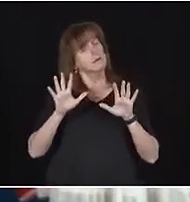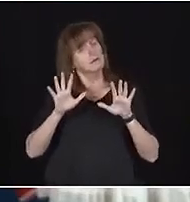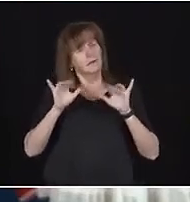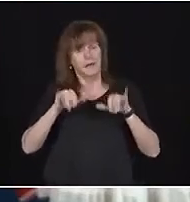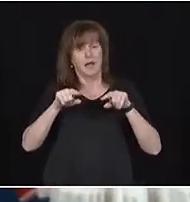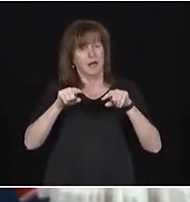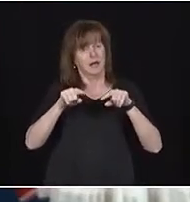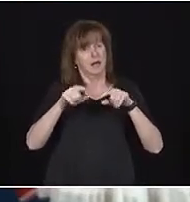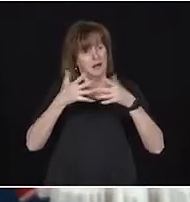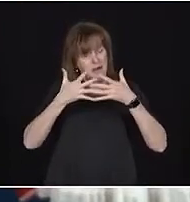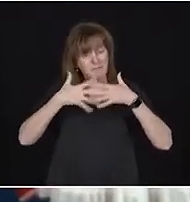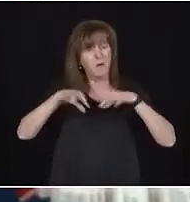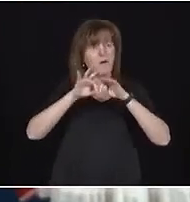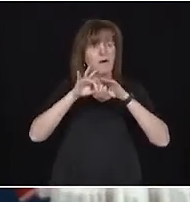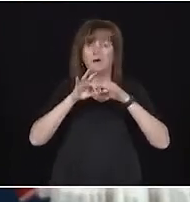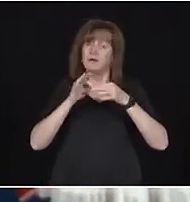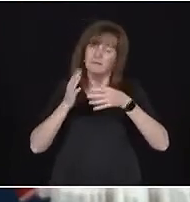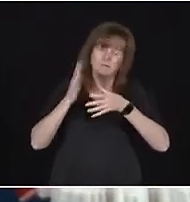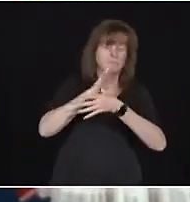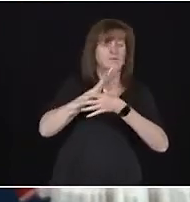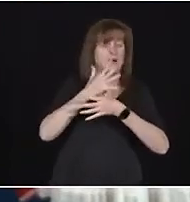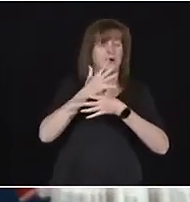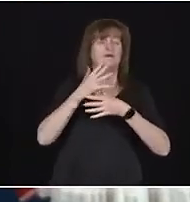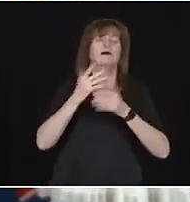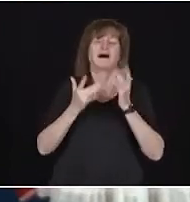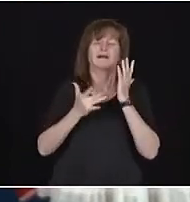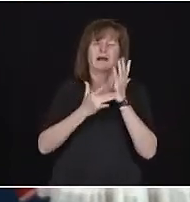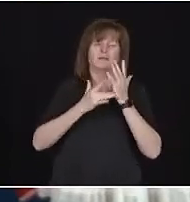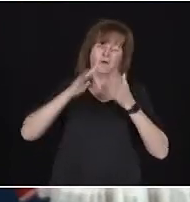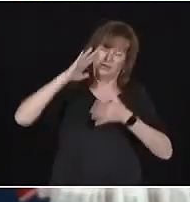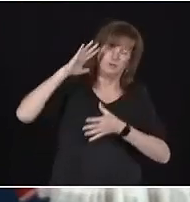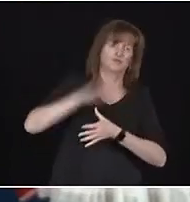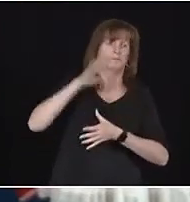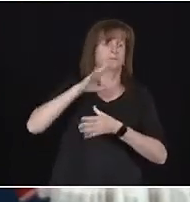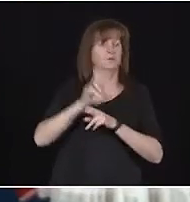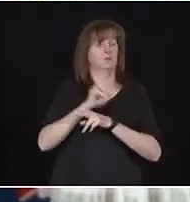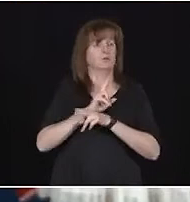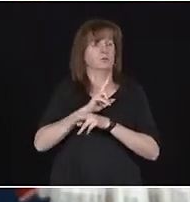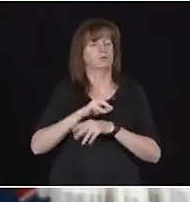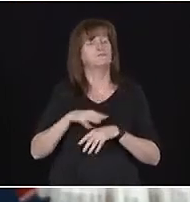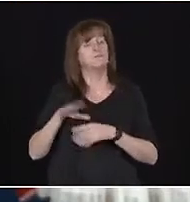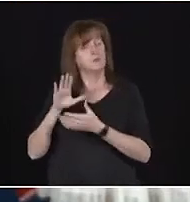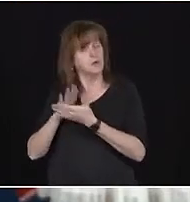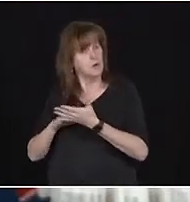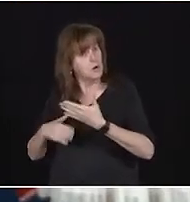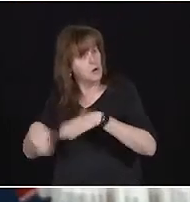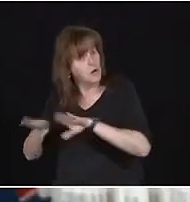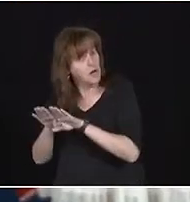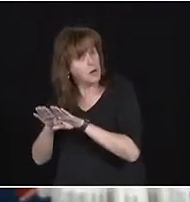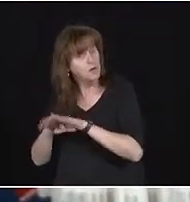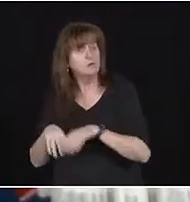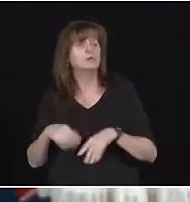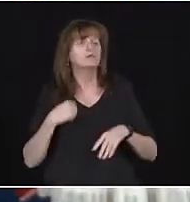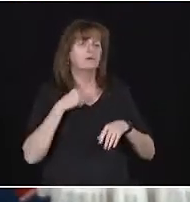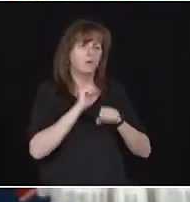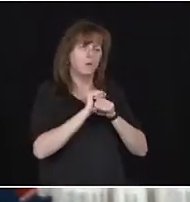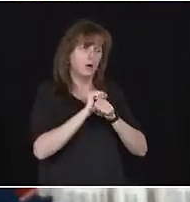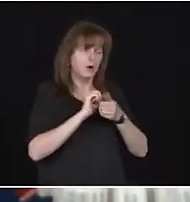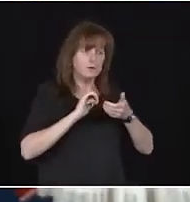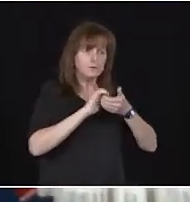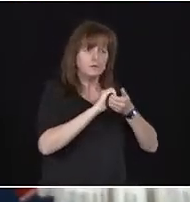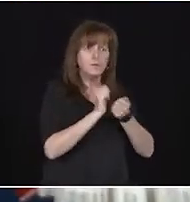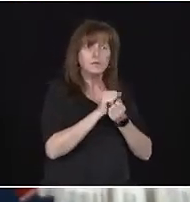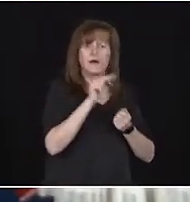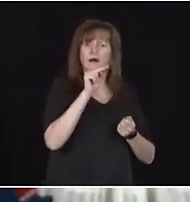During this closure period, have also taken action by leveraging supports and the ingenuity of non-profits and businesses through the Ontario